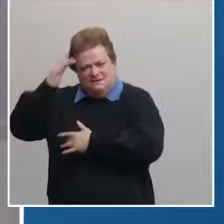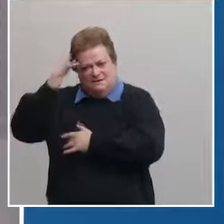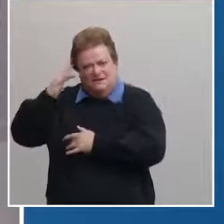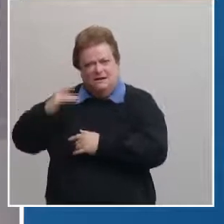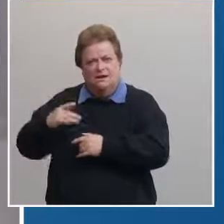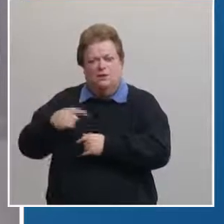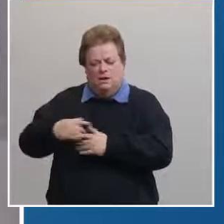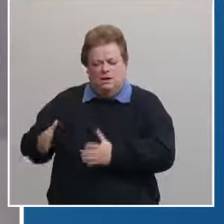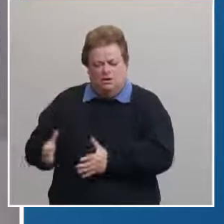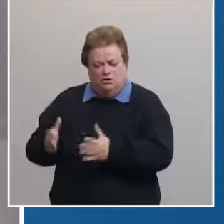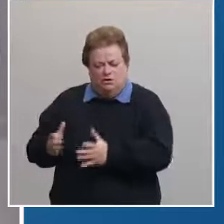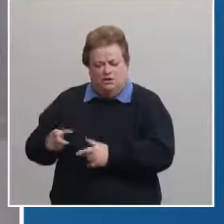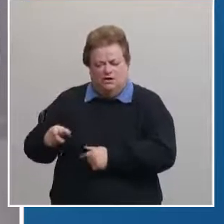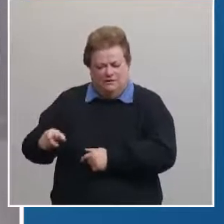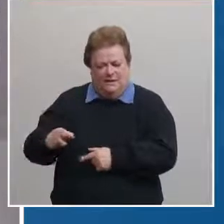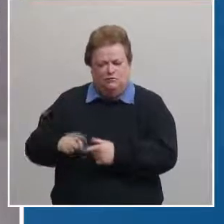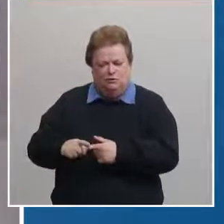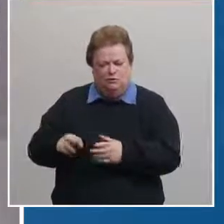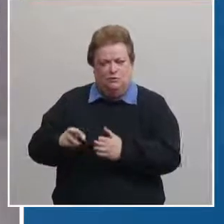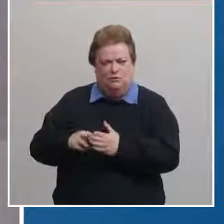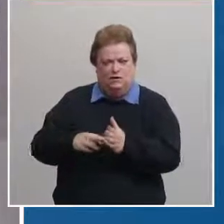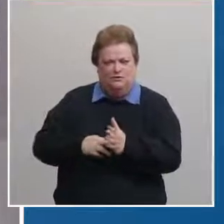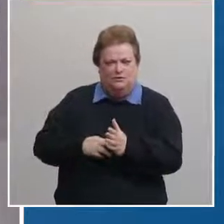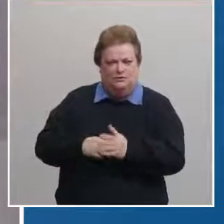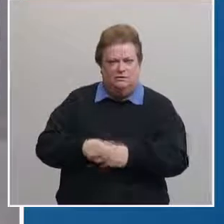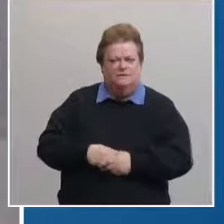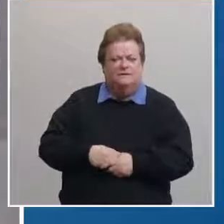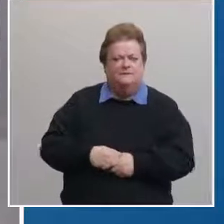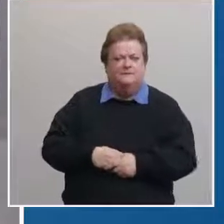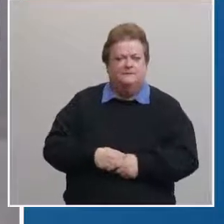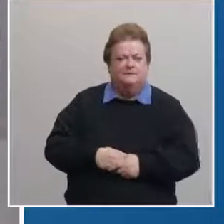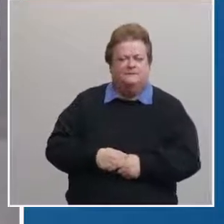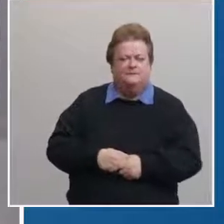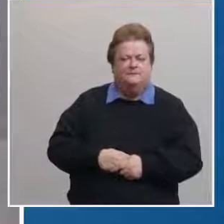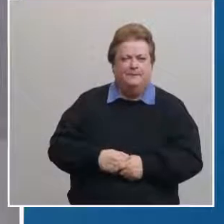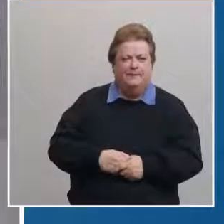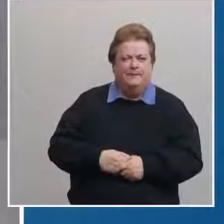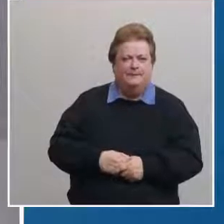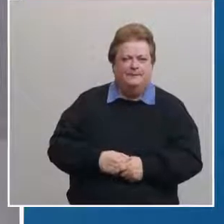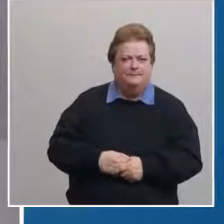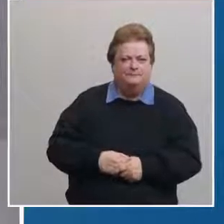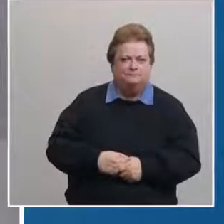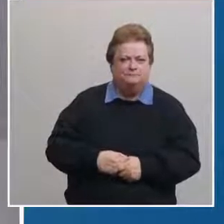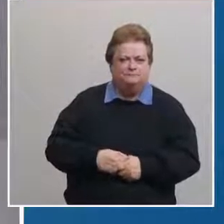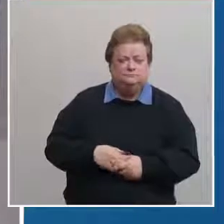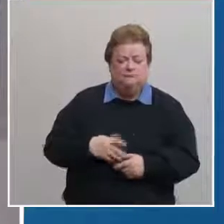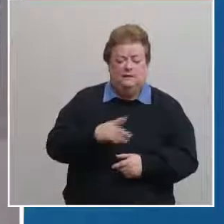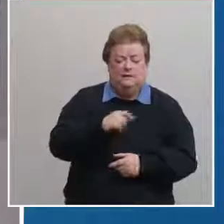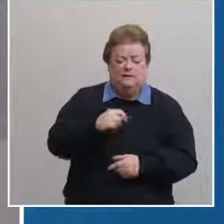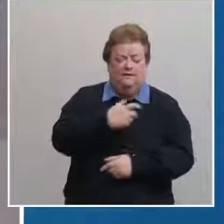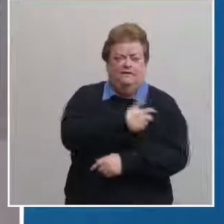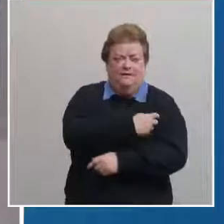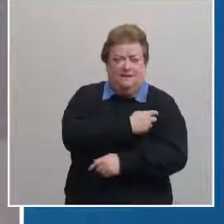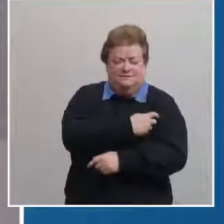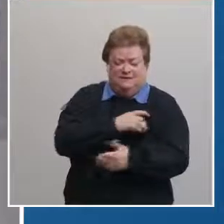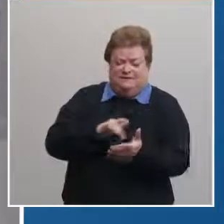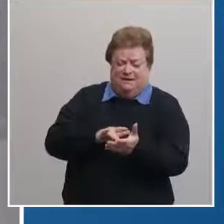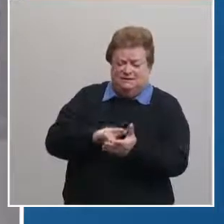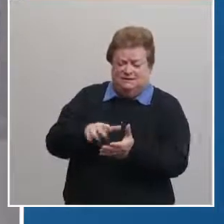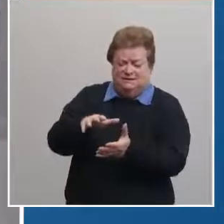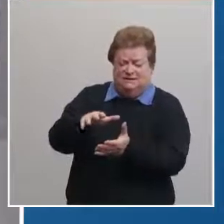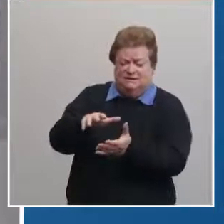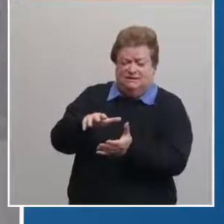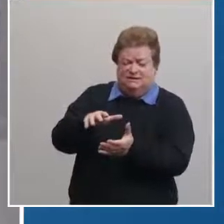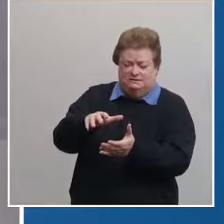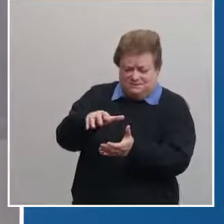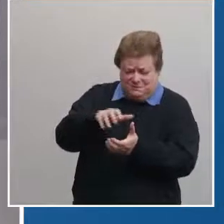and medical conditions are encouraged to register soon vaccine supply is still limited and we